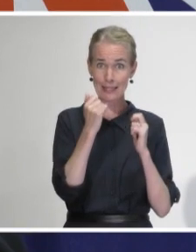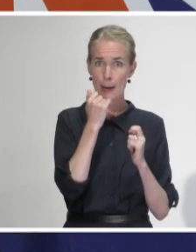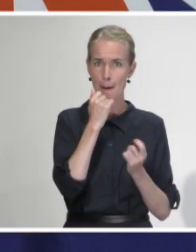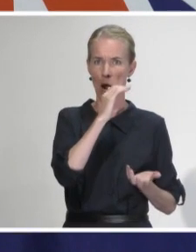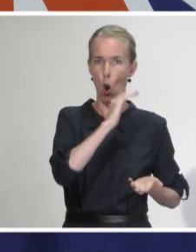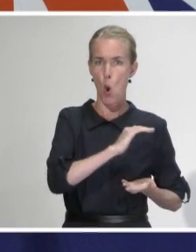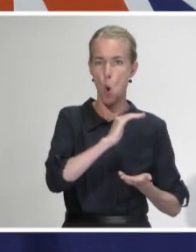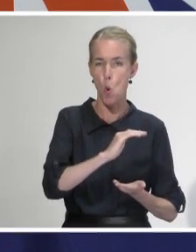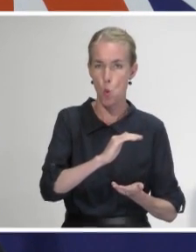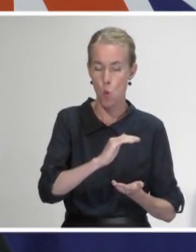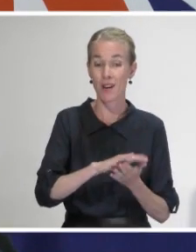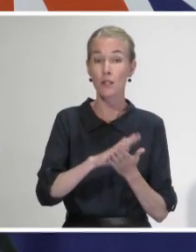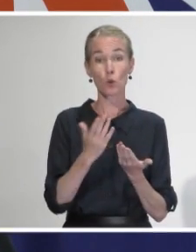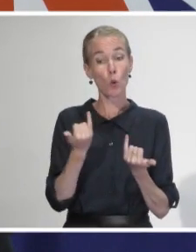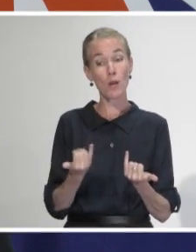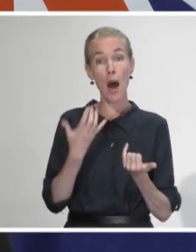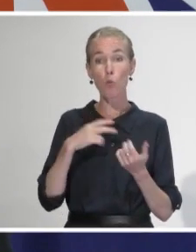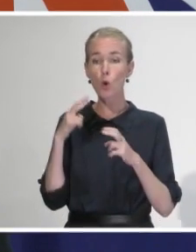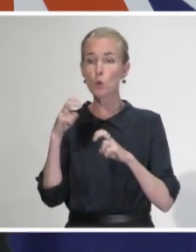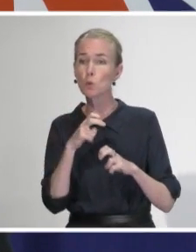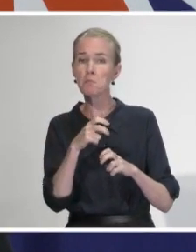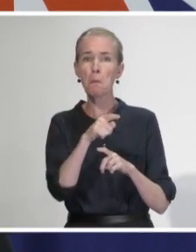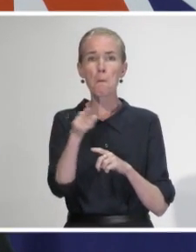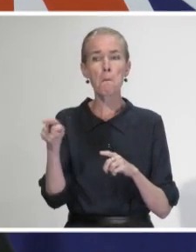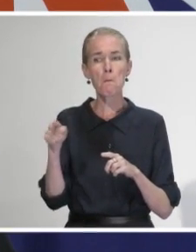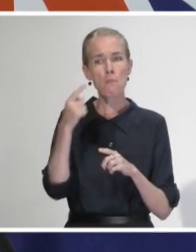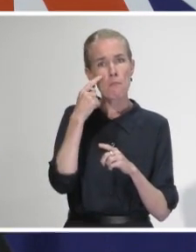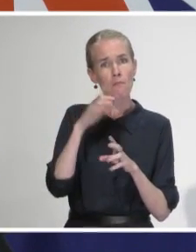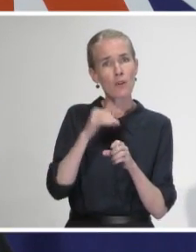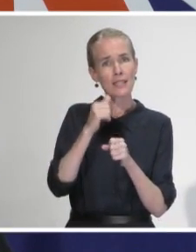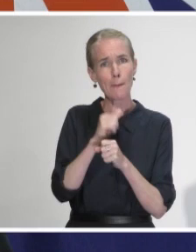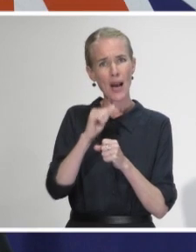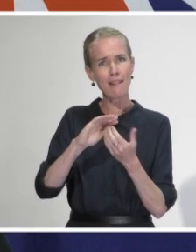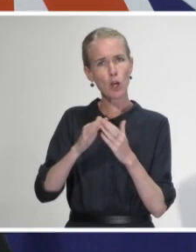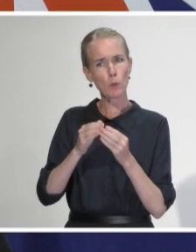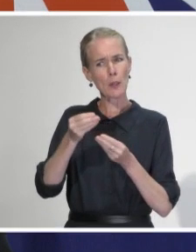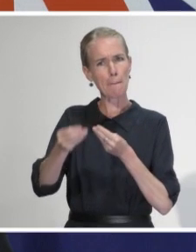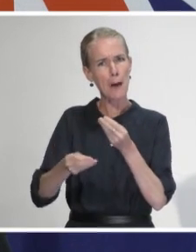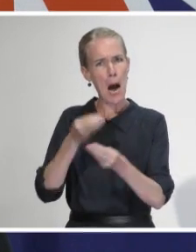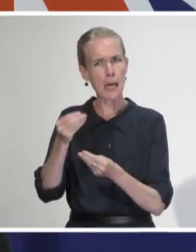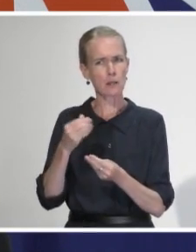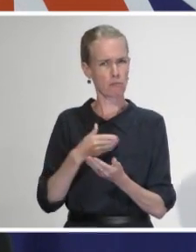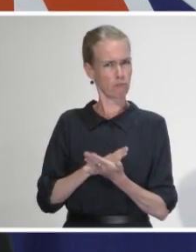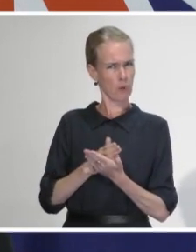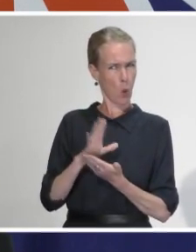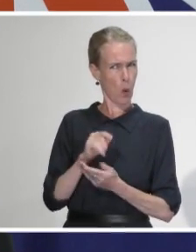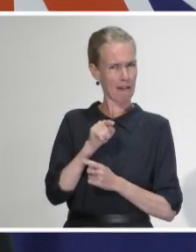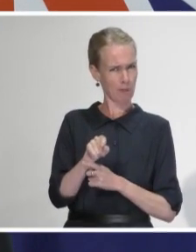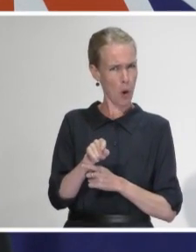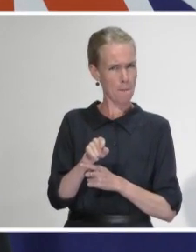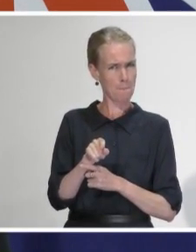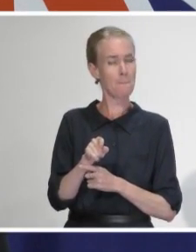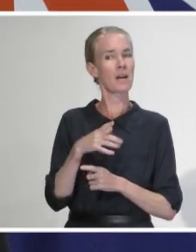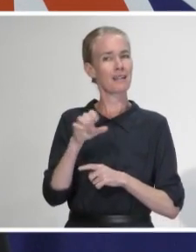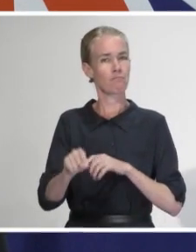there and particularly any evidence of community transmission that we're not yet aware of. Our technical advisory group has an